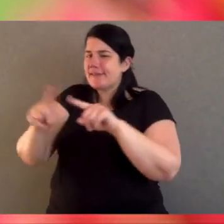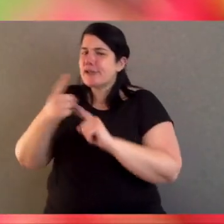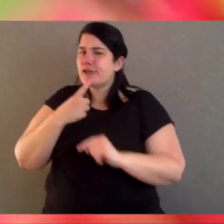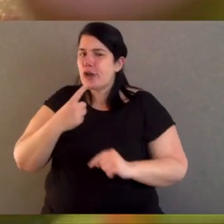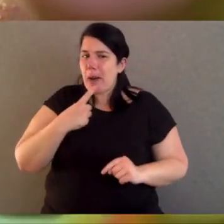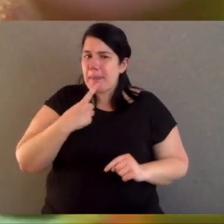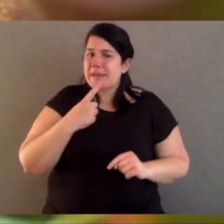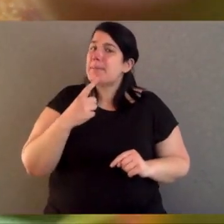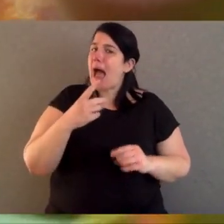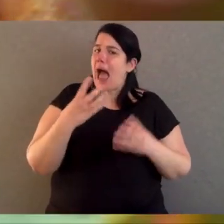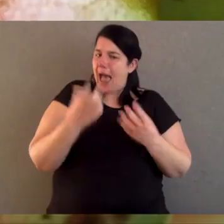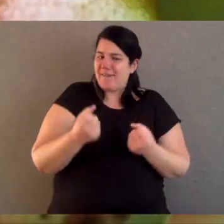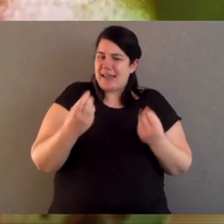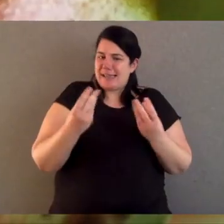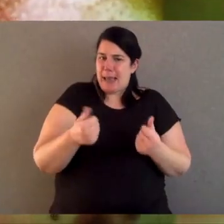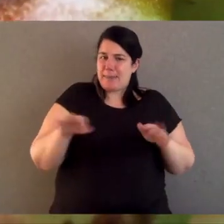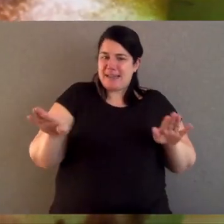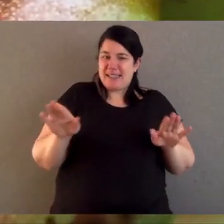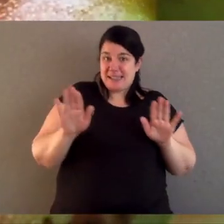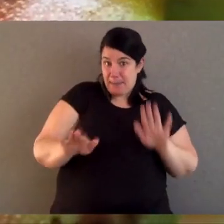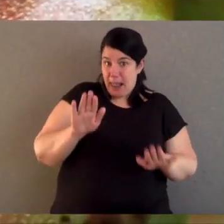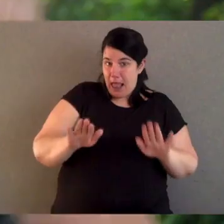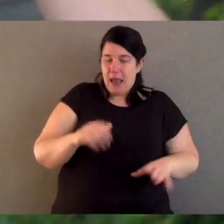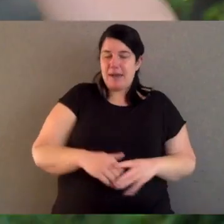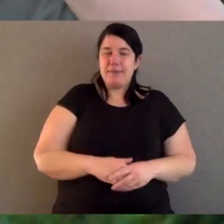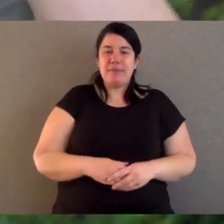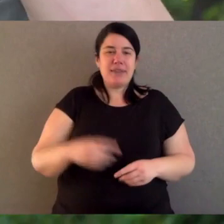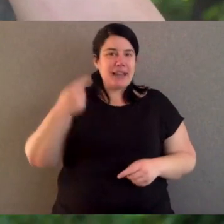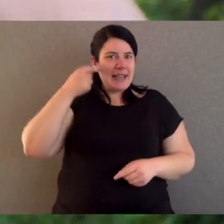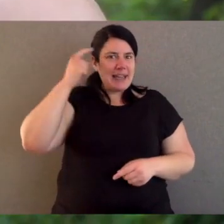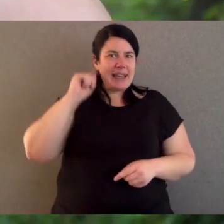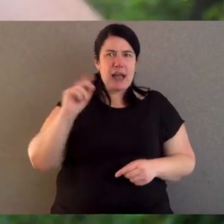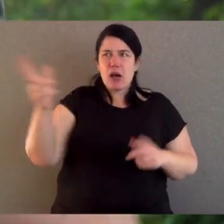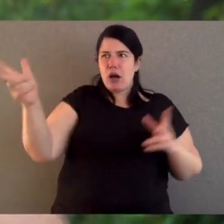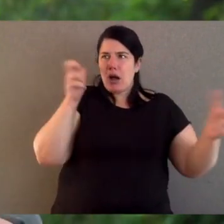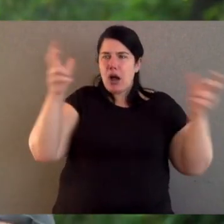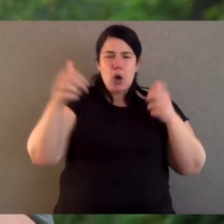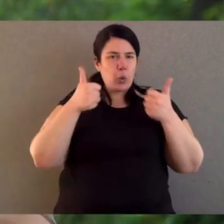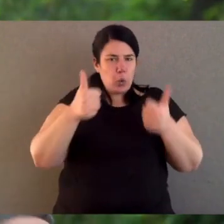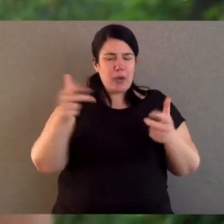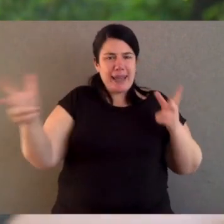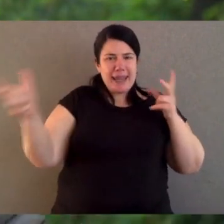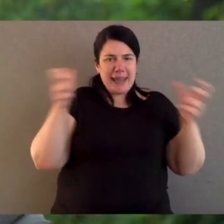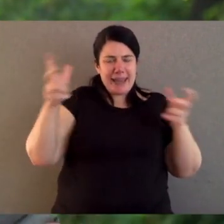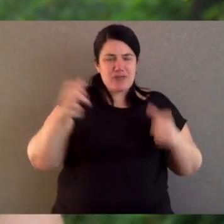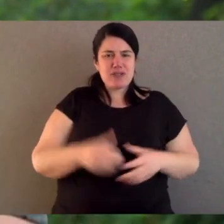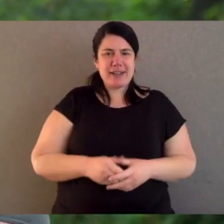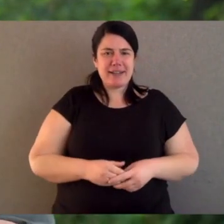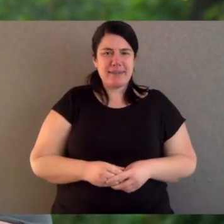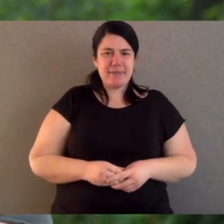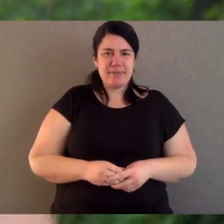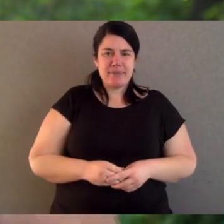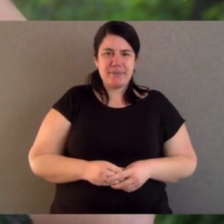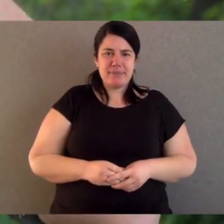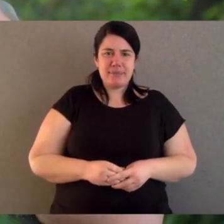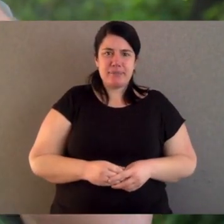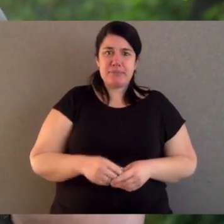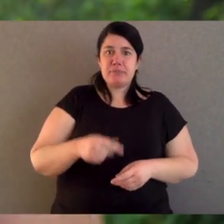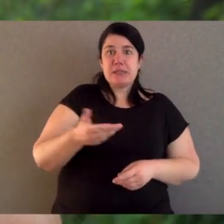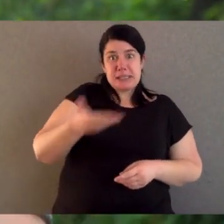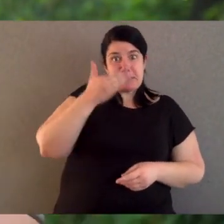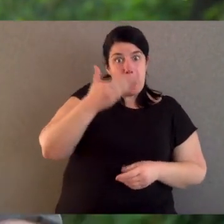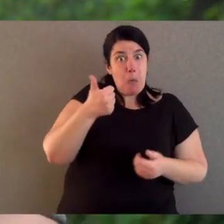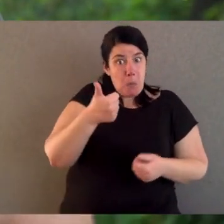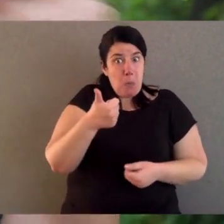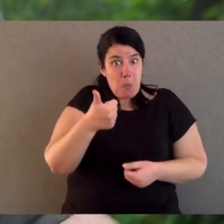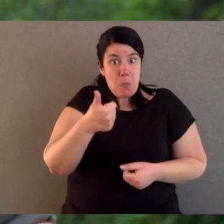species, but they all have some similarities. Ears. They've got very good hearing, big or small. Now, most of them